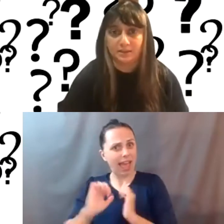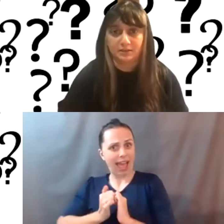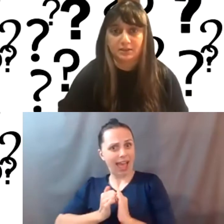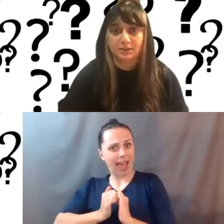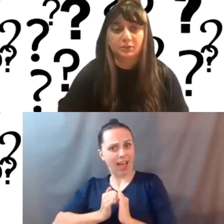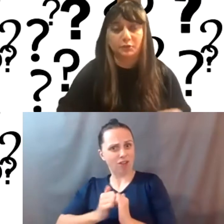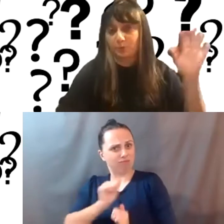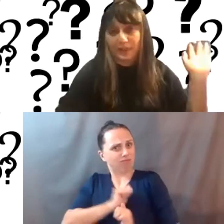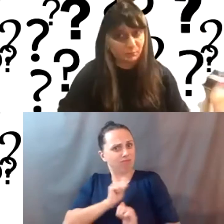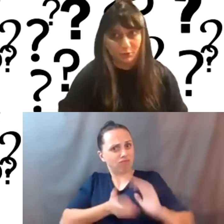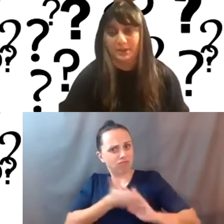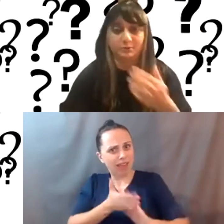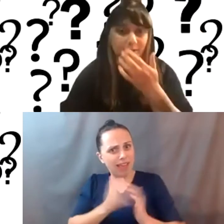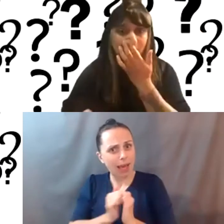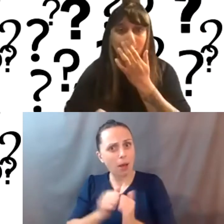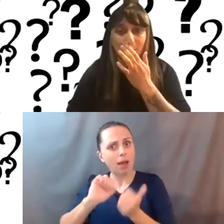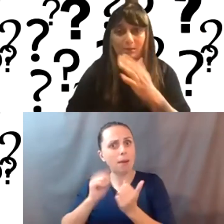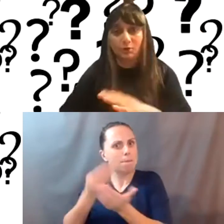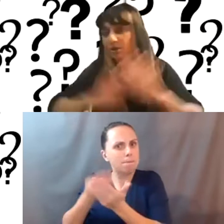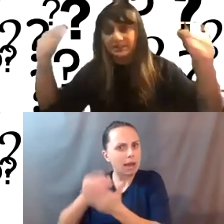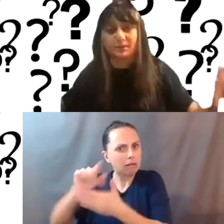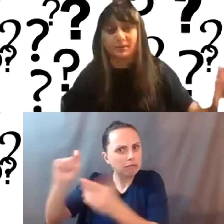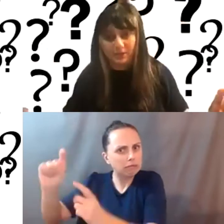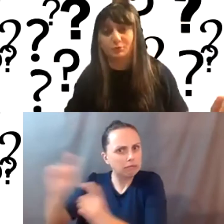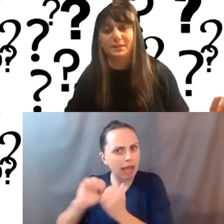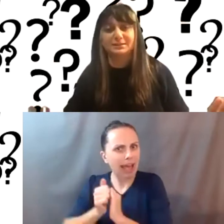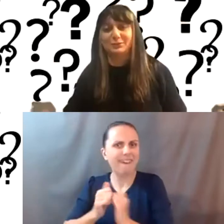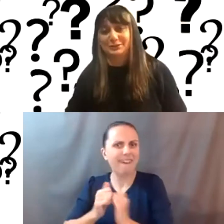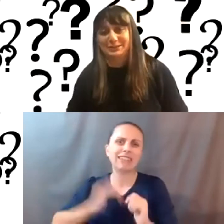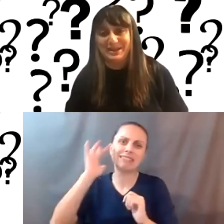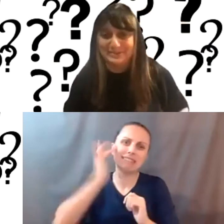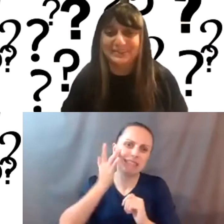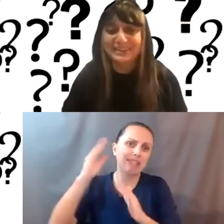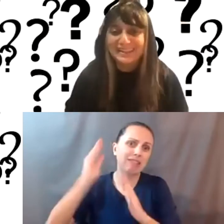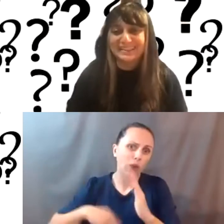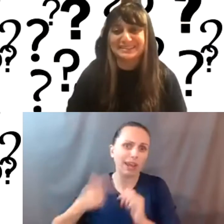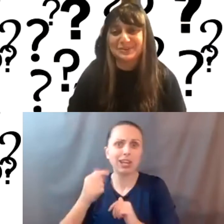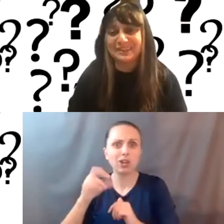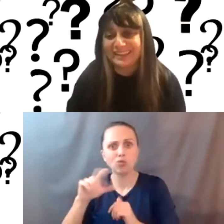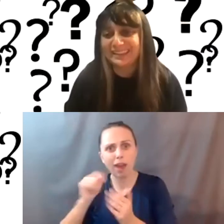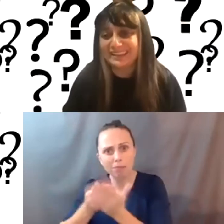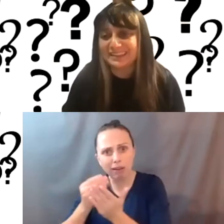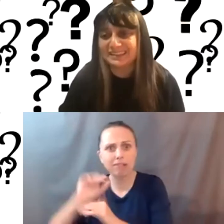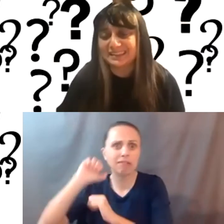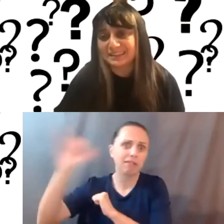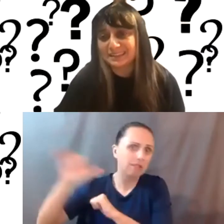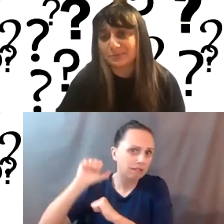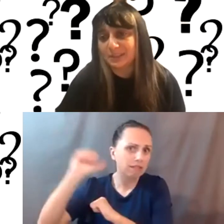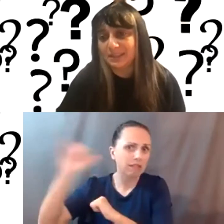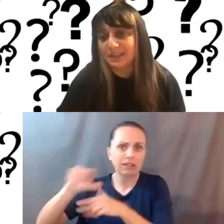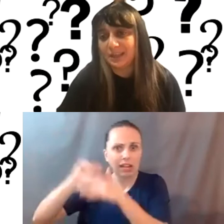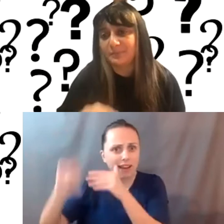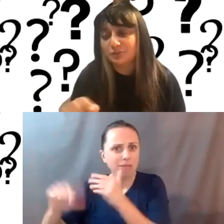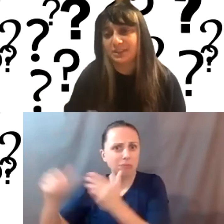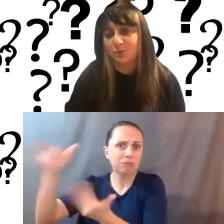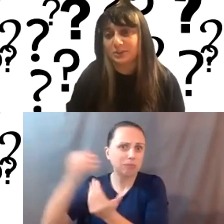funding? And, you know, the grant burnout, like, we're all sick of writing grants all the time. And so I think that this, this is a